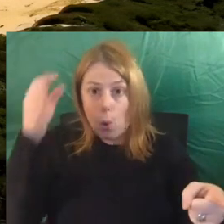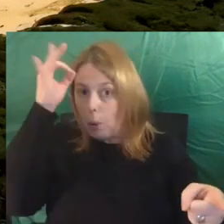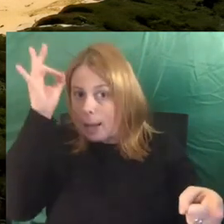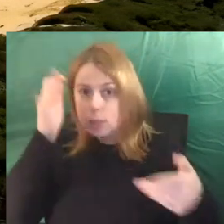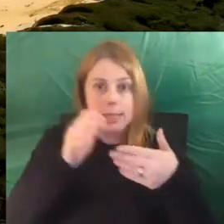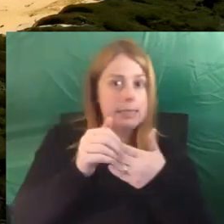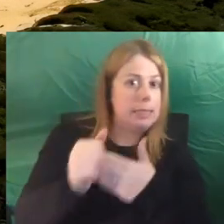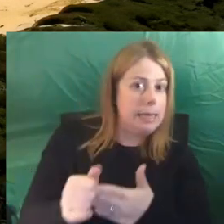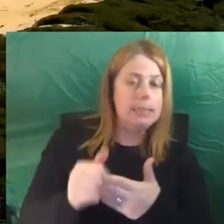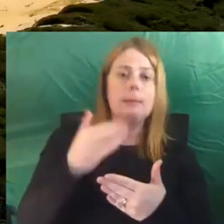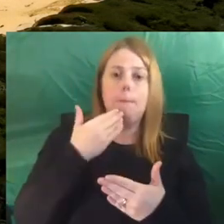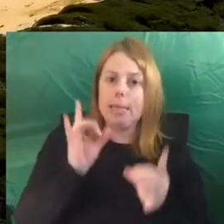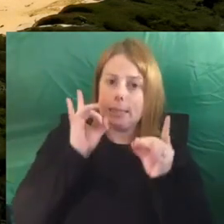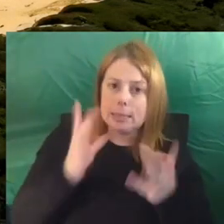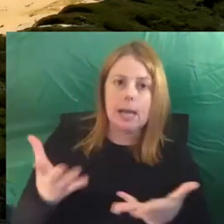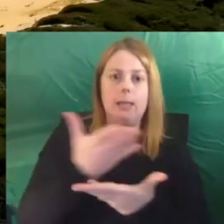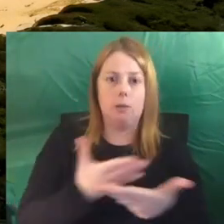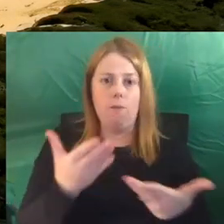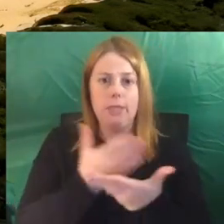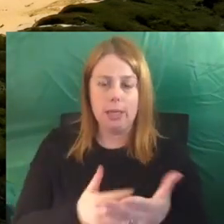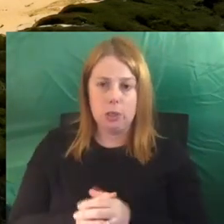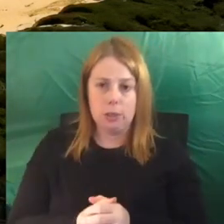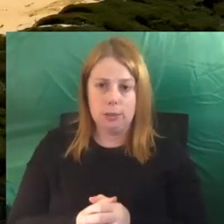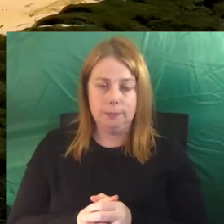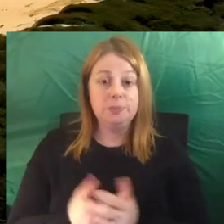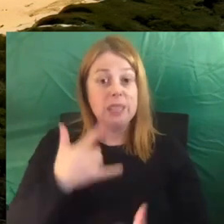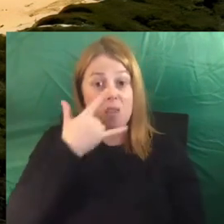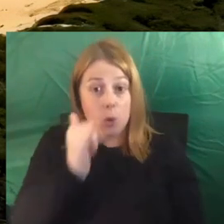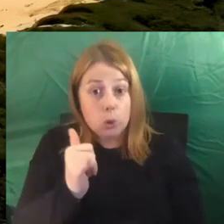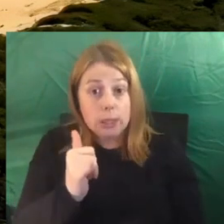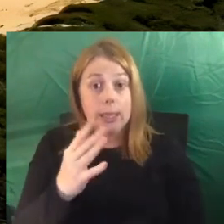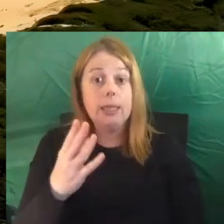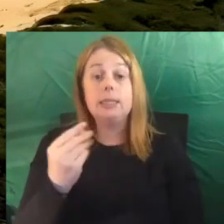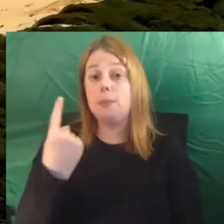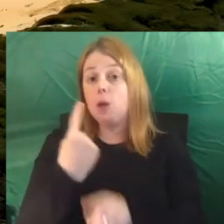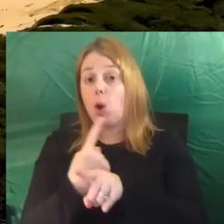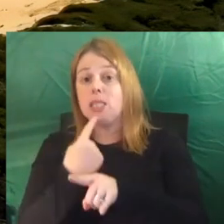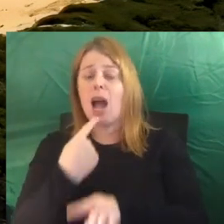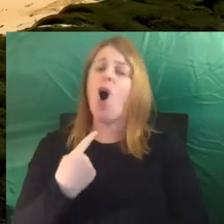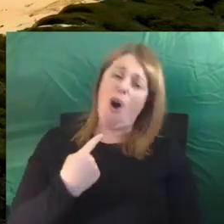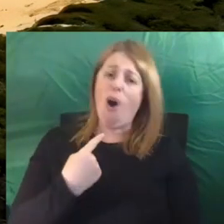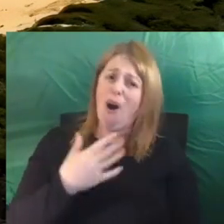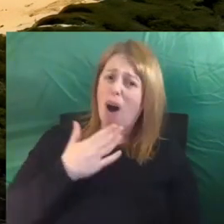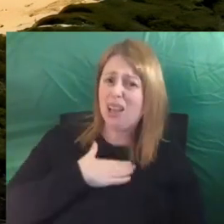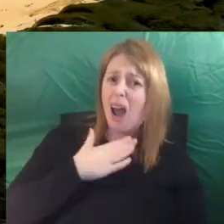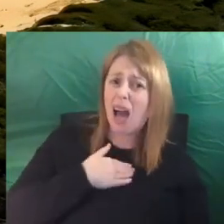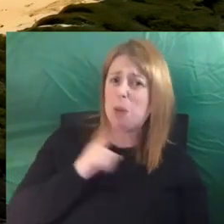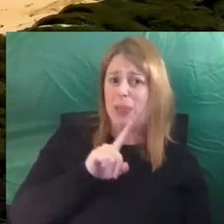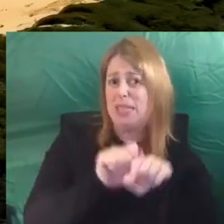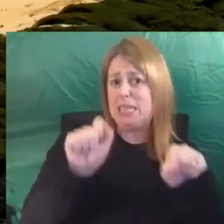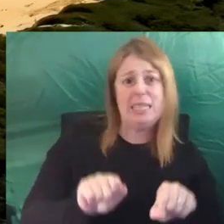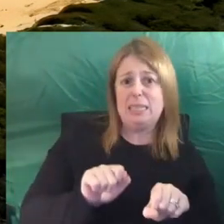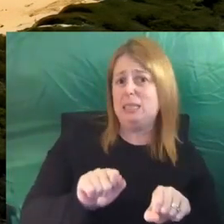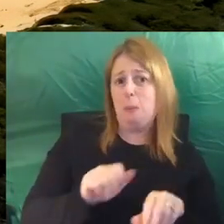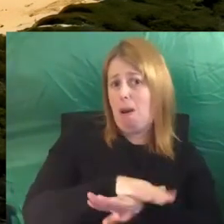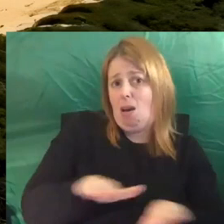What has been a little disheartening is some comments from leaders in the sector say, oh, we'd like to do it, but the system doesn't allow us. It means that we'll